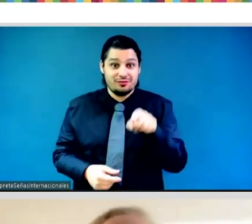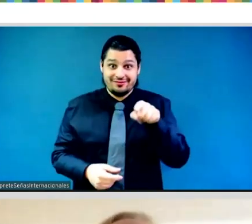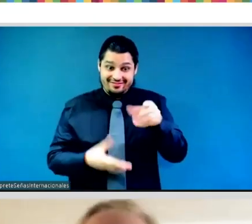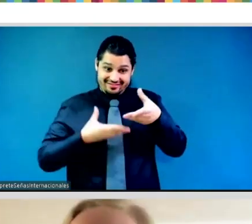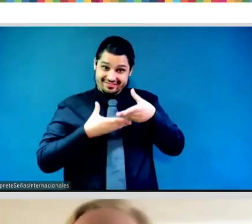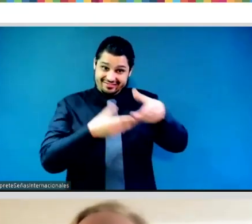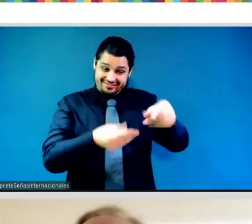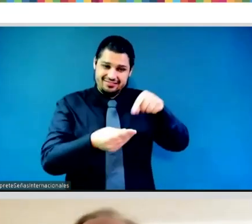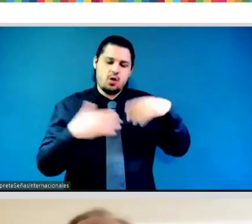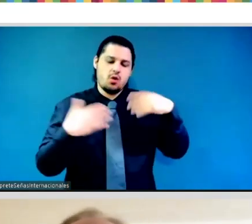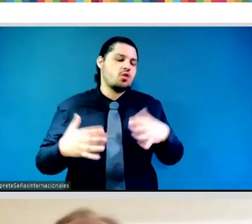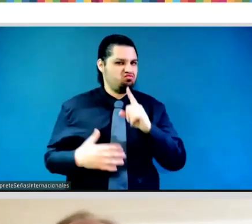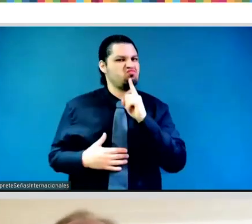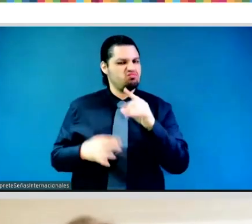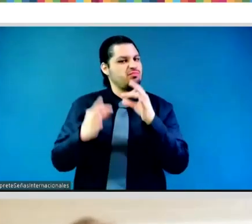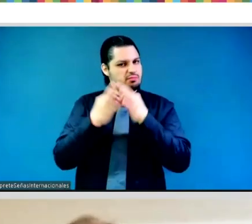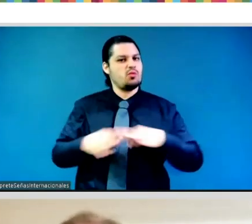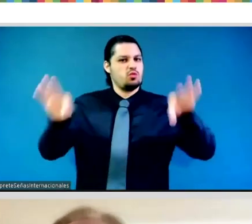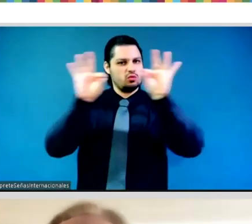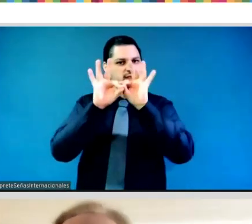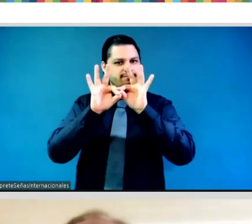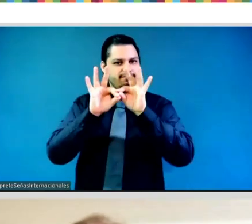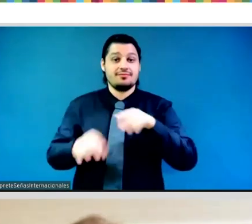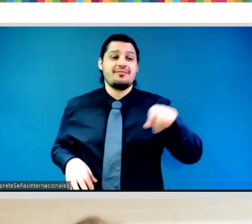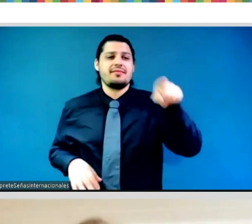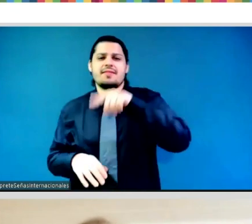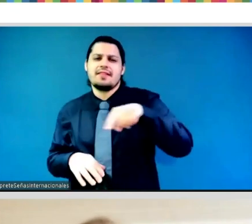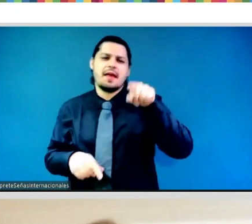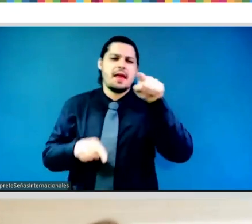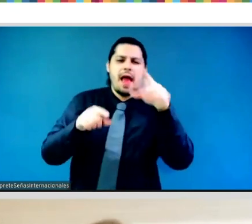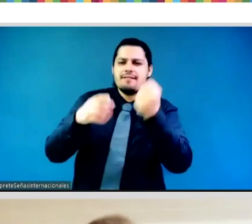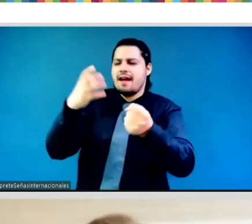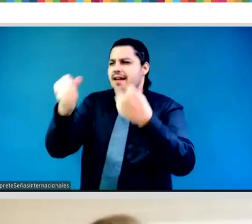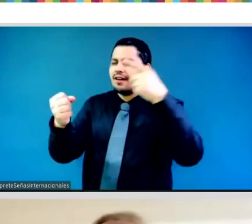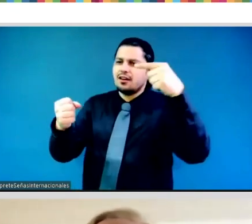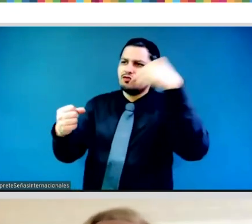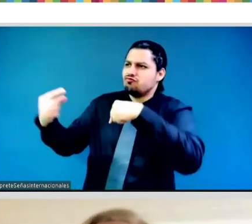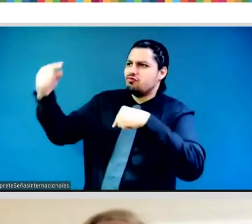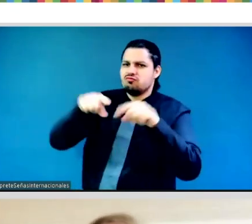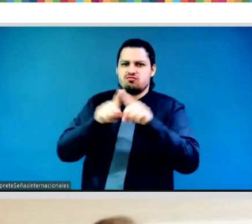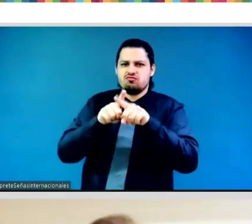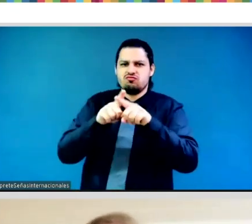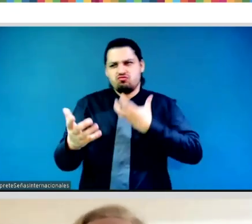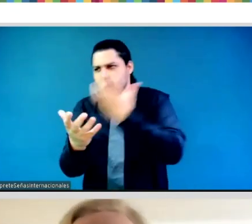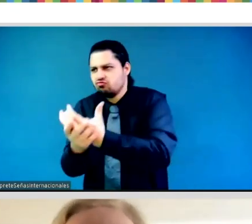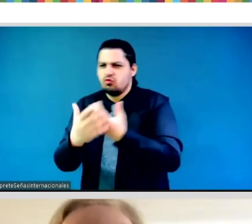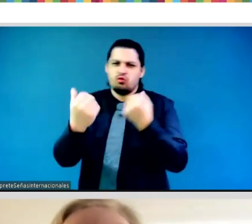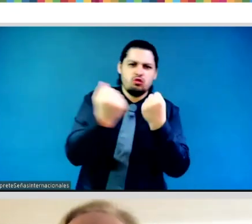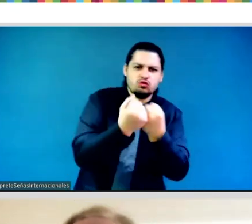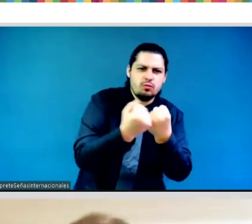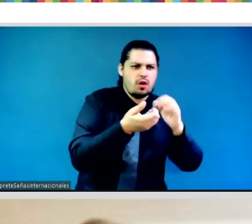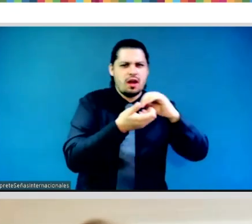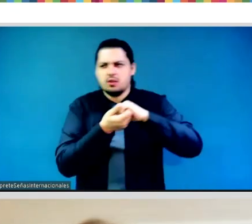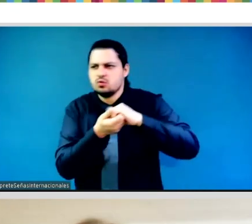activists, CSOs, because we all believe faster progress towards gender equality is urgent, it is needed, and we need to take action